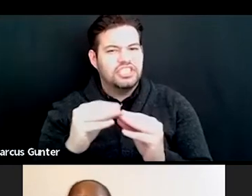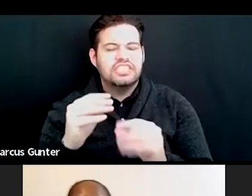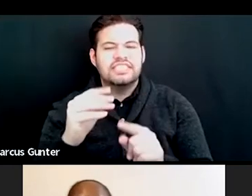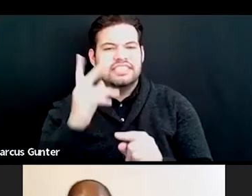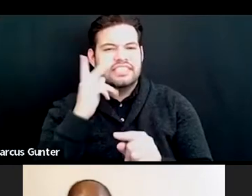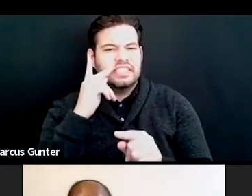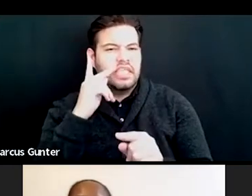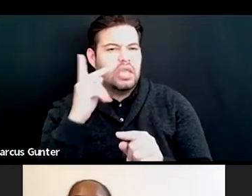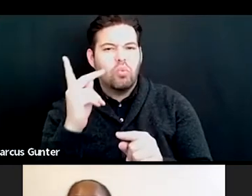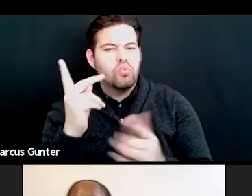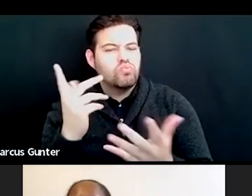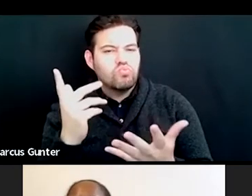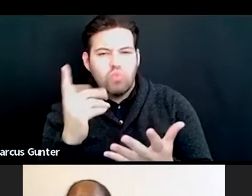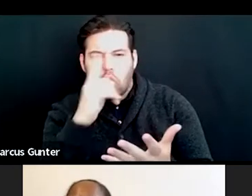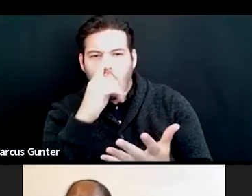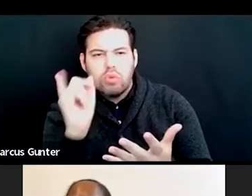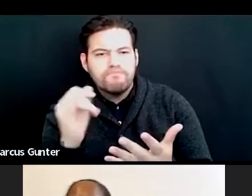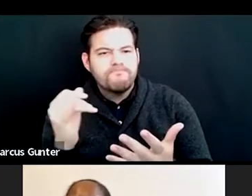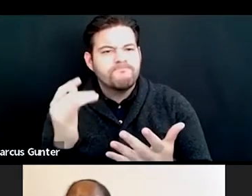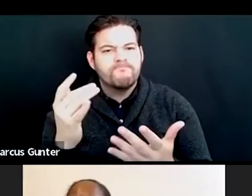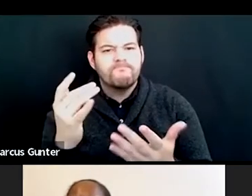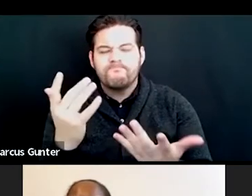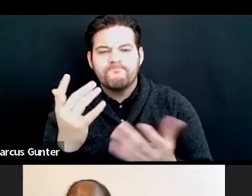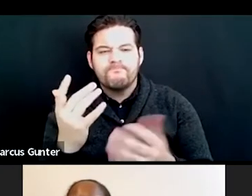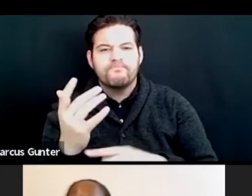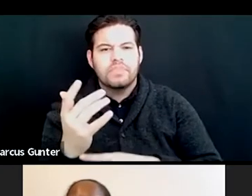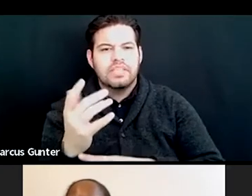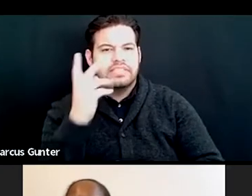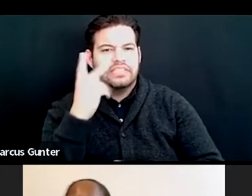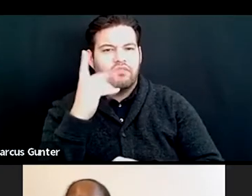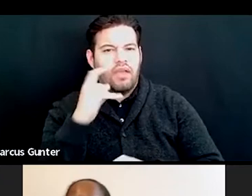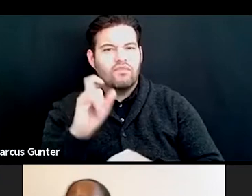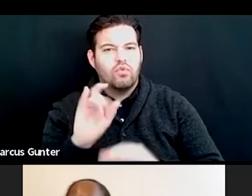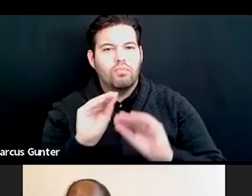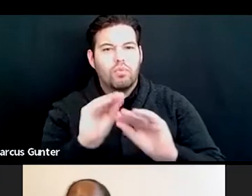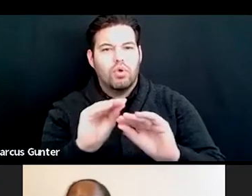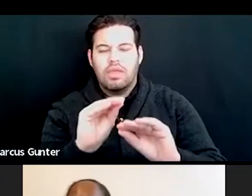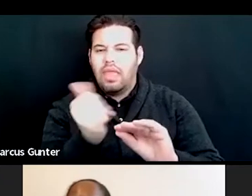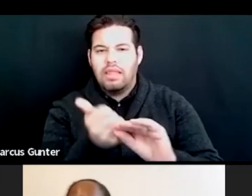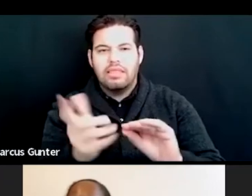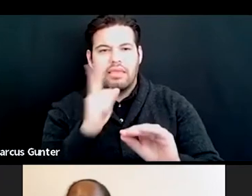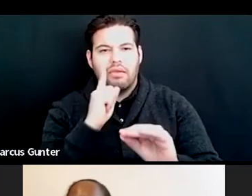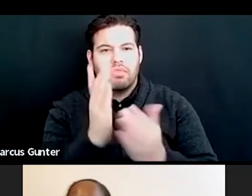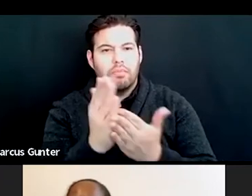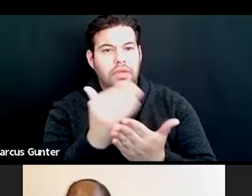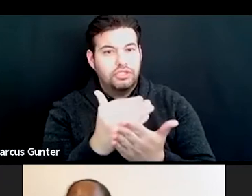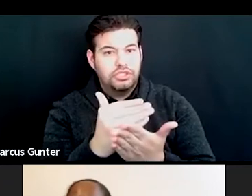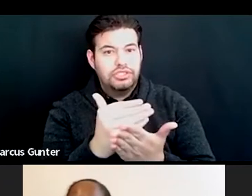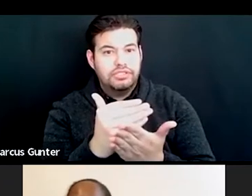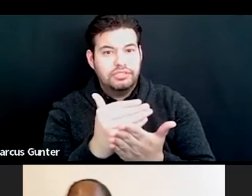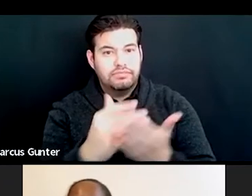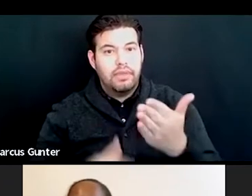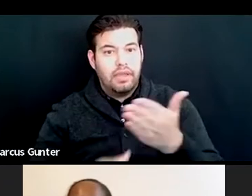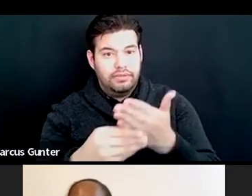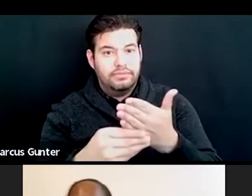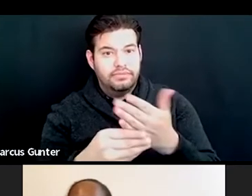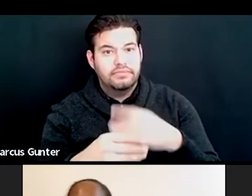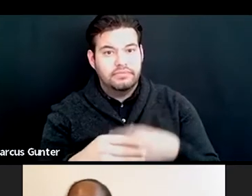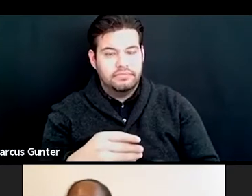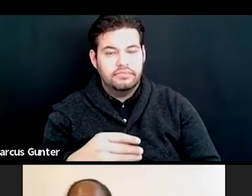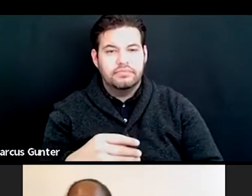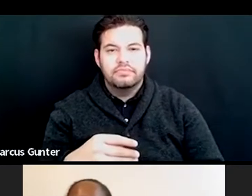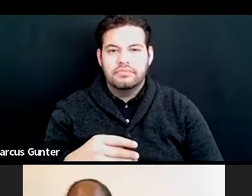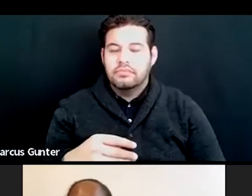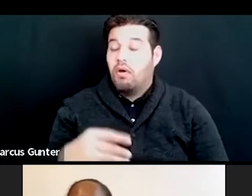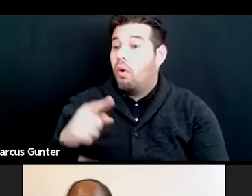are and, um, see if we need to put anything in the budget. And, um, yes, and Allison. Yeah.